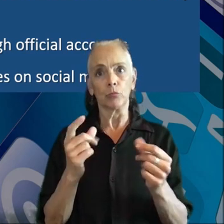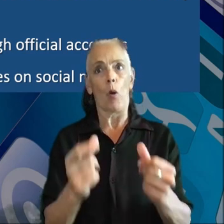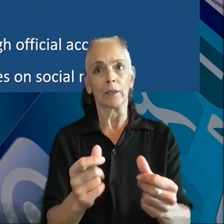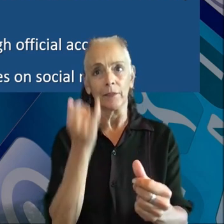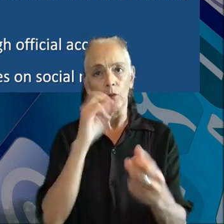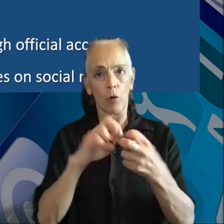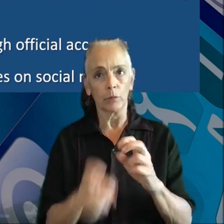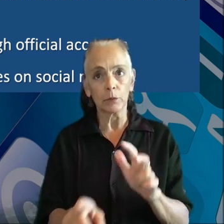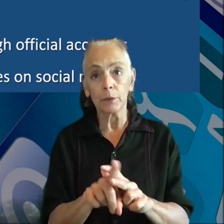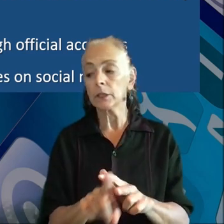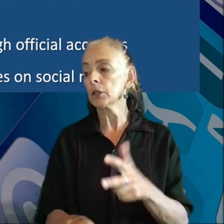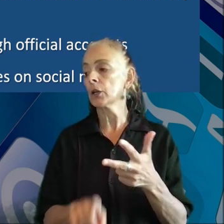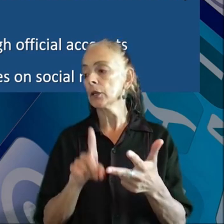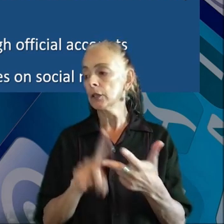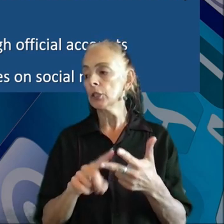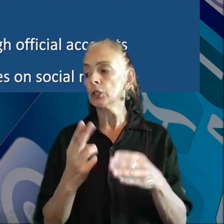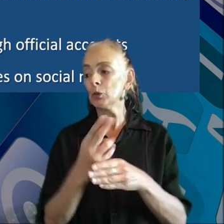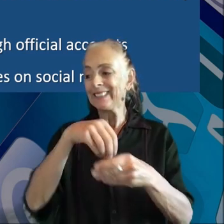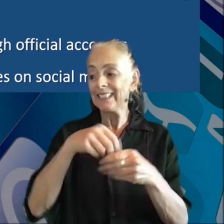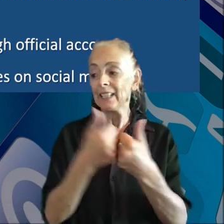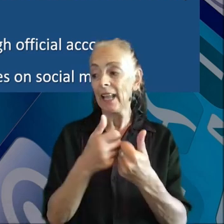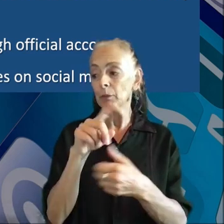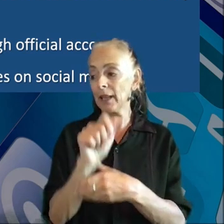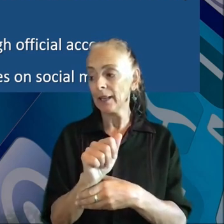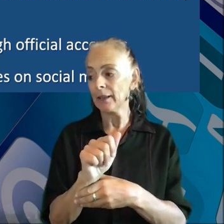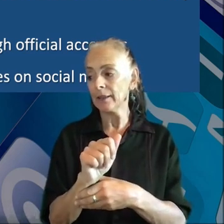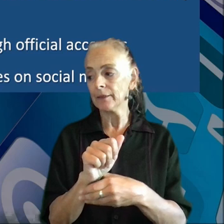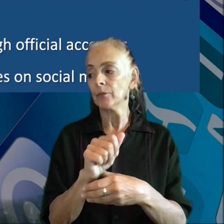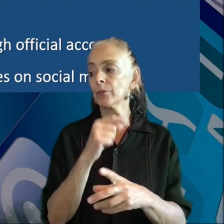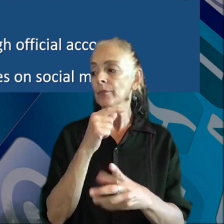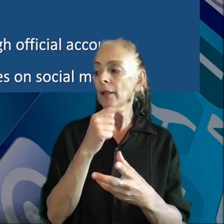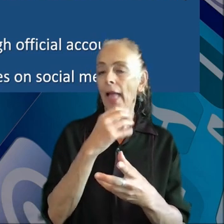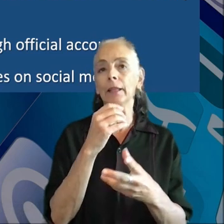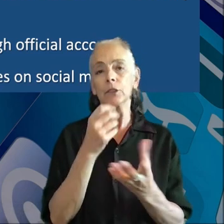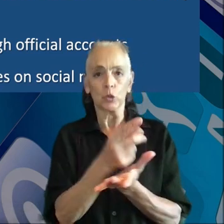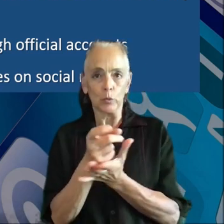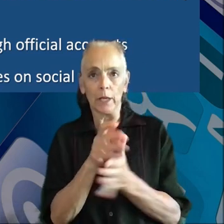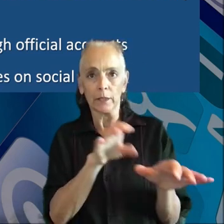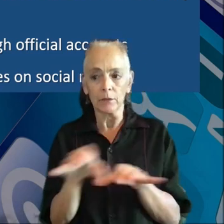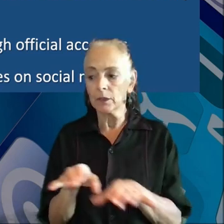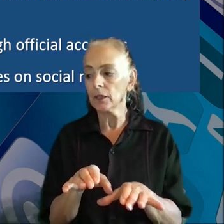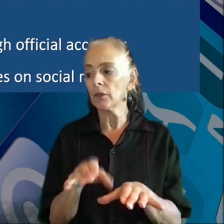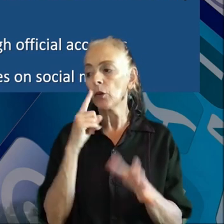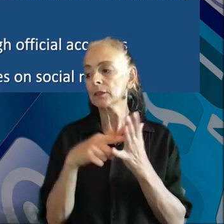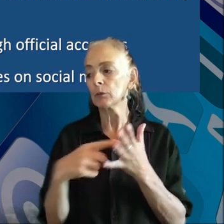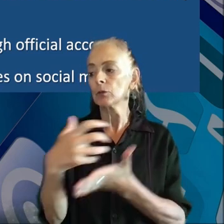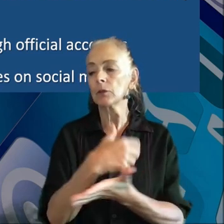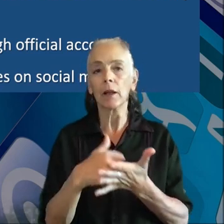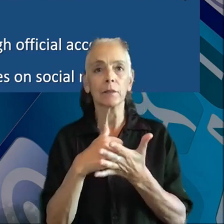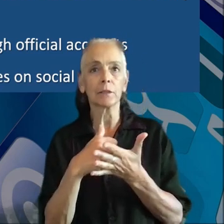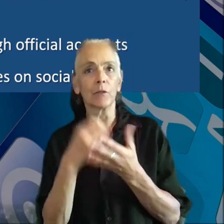use in-game data in addition to Twitter data, for example, to get more information about event of interest,